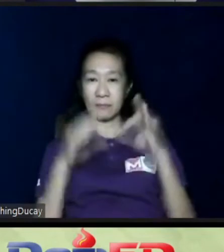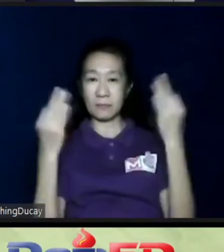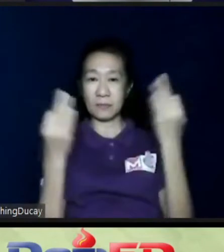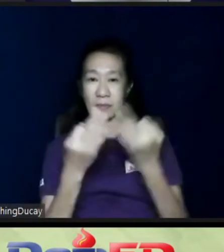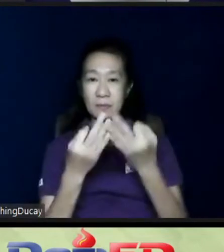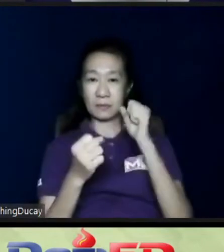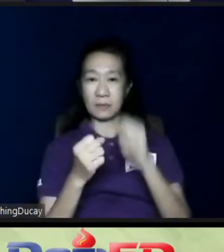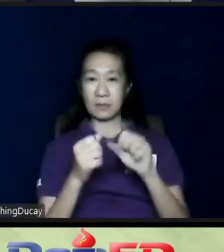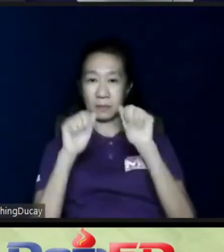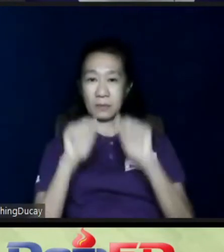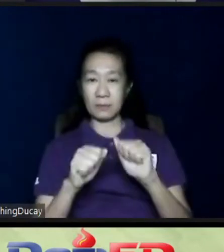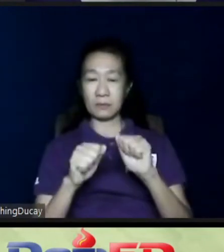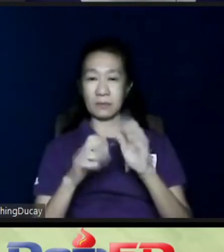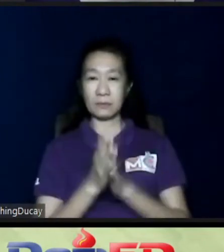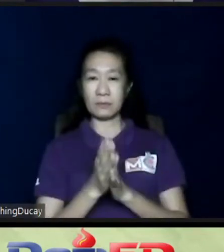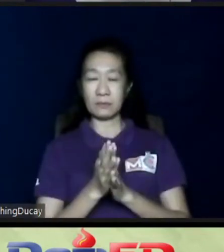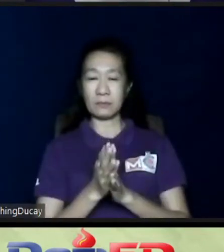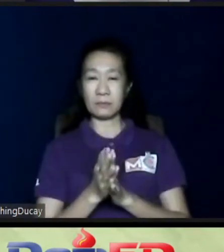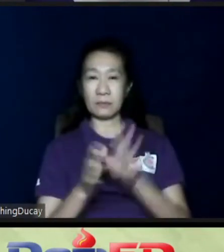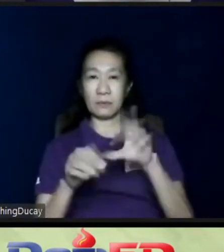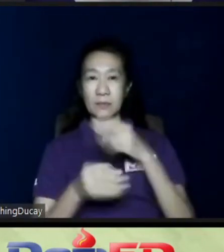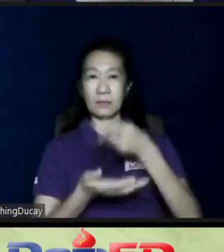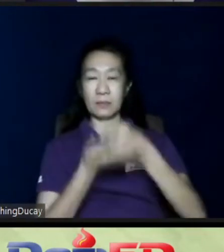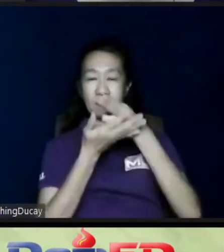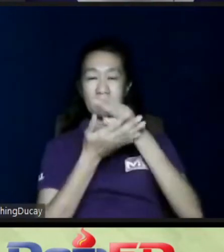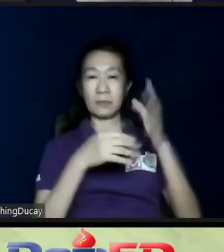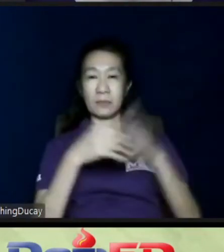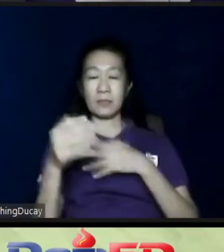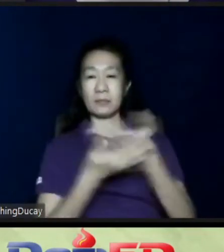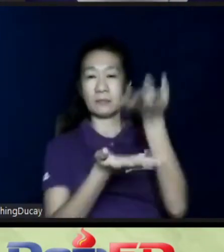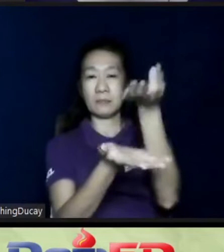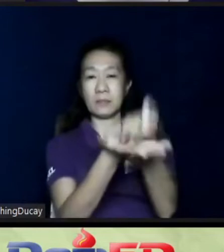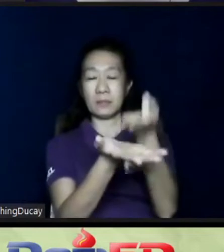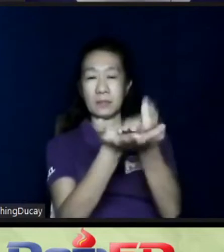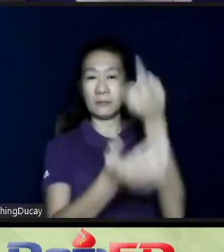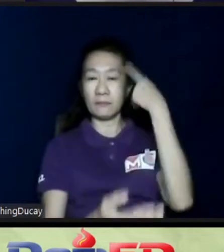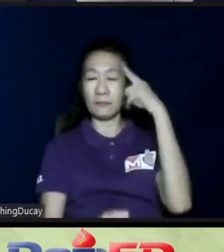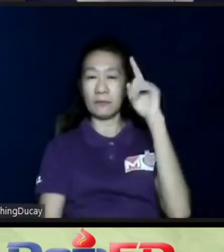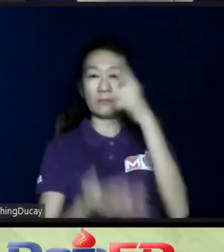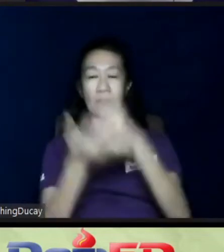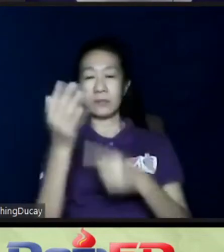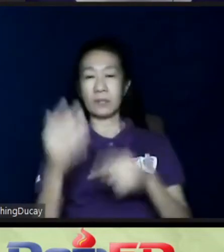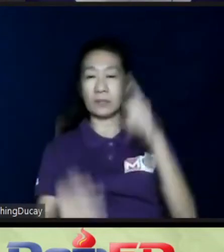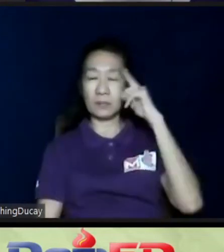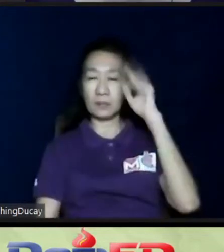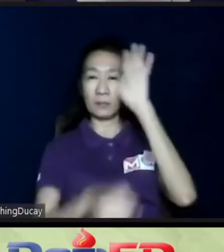makakuha ng tulong, even na kapital para sa mga naiisip nilang negosyo.